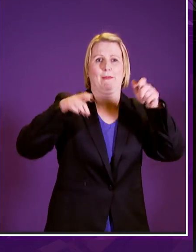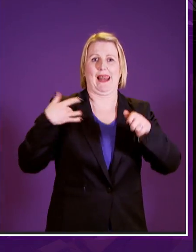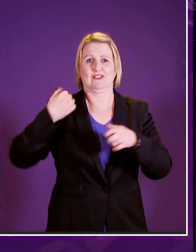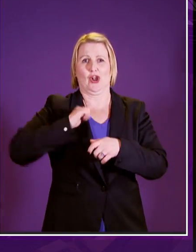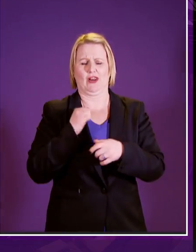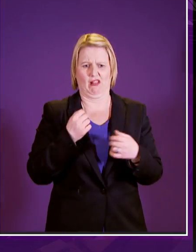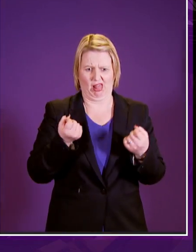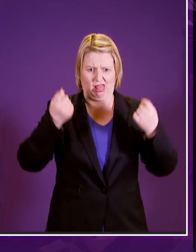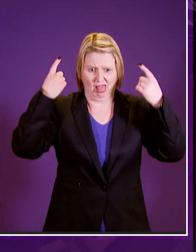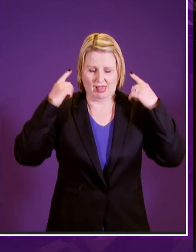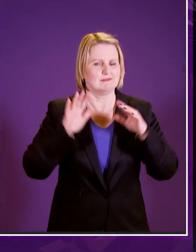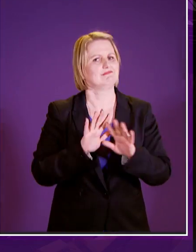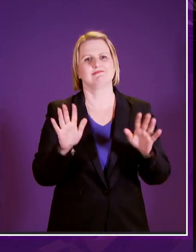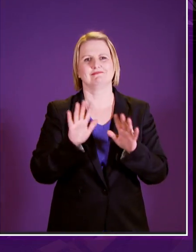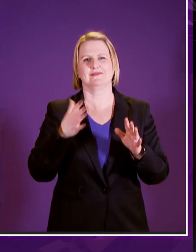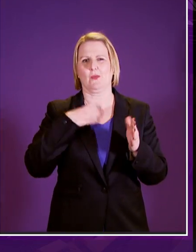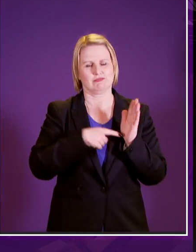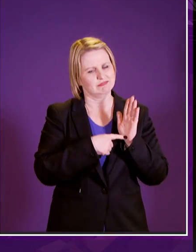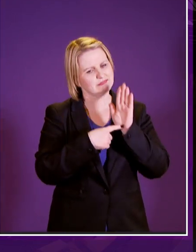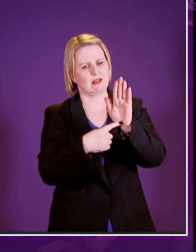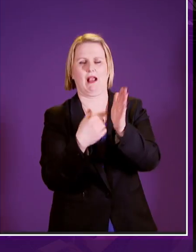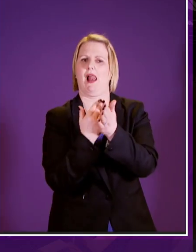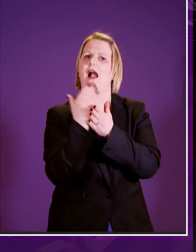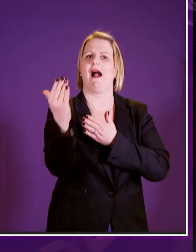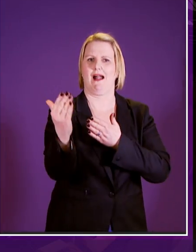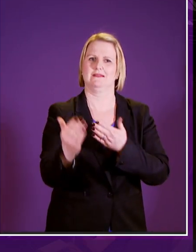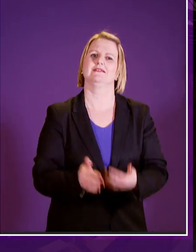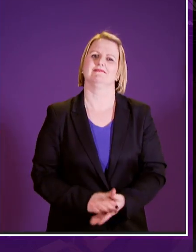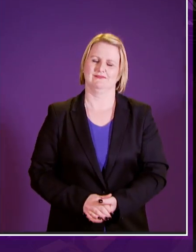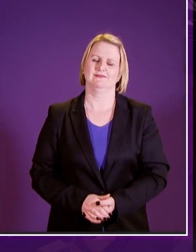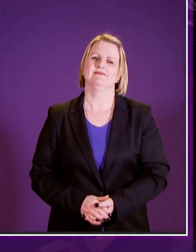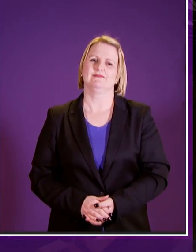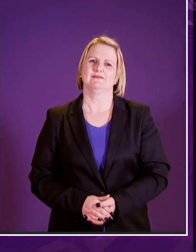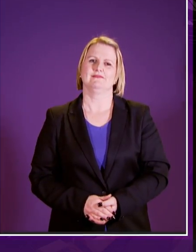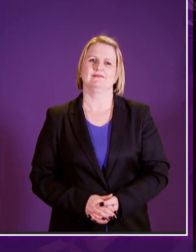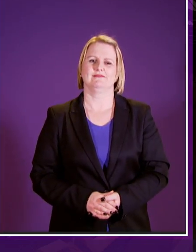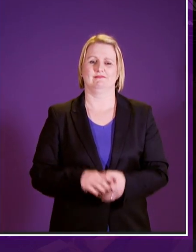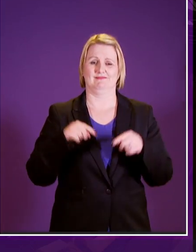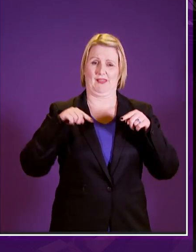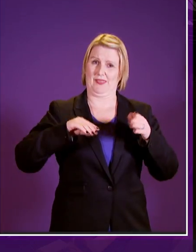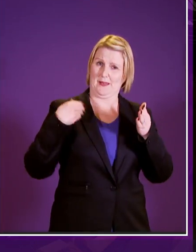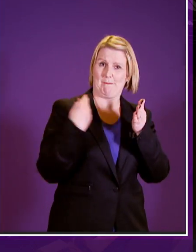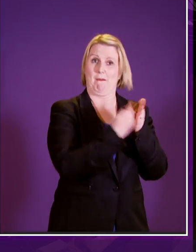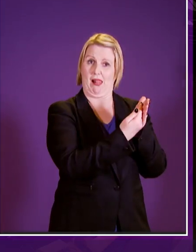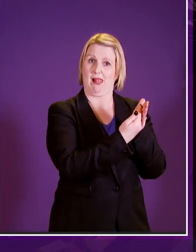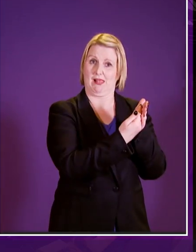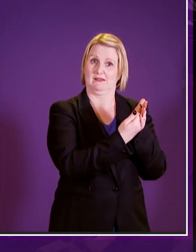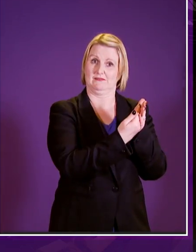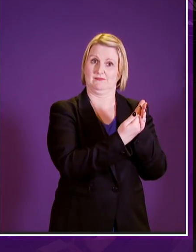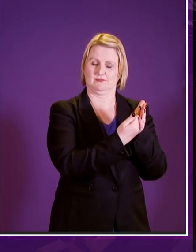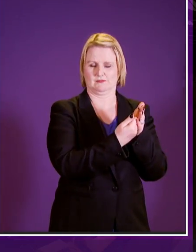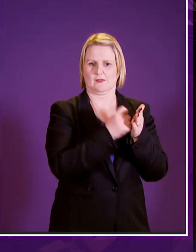on the law the and the regulations that we that we make this is a bill presiding officer that we will